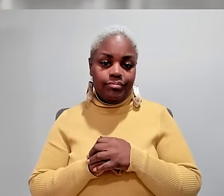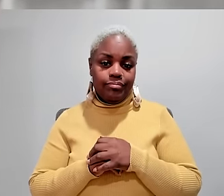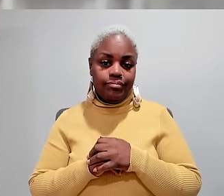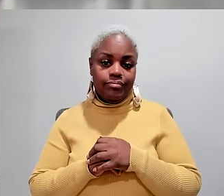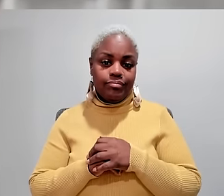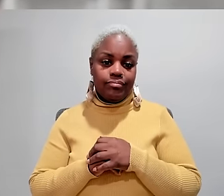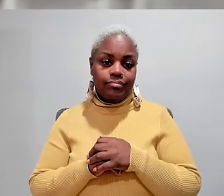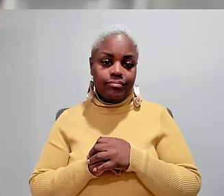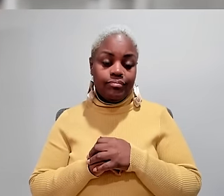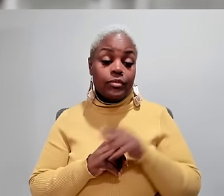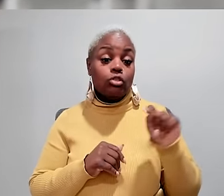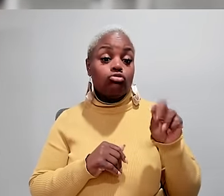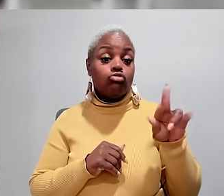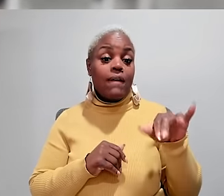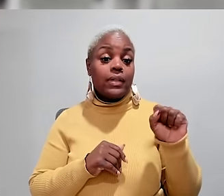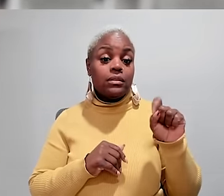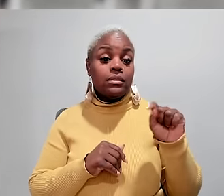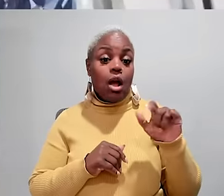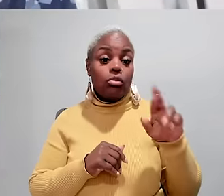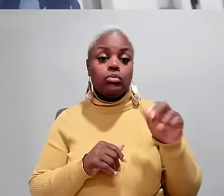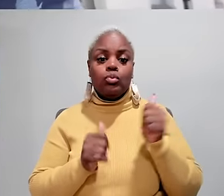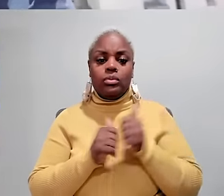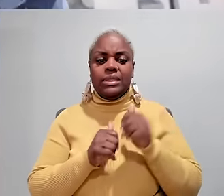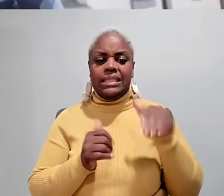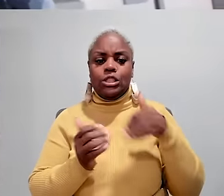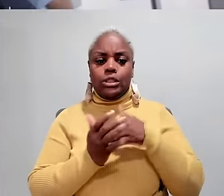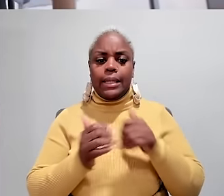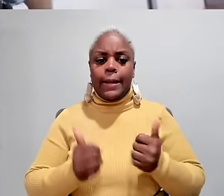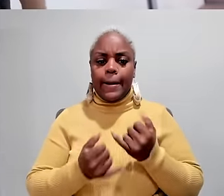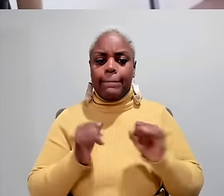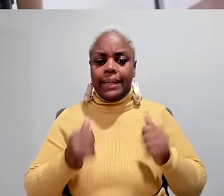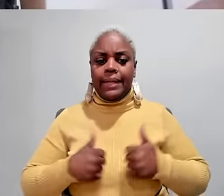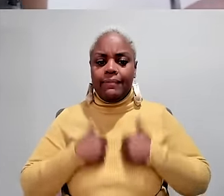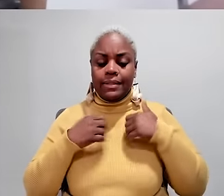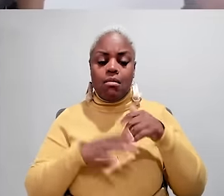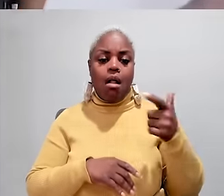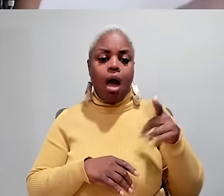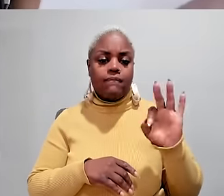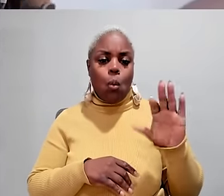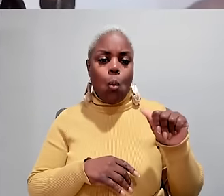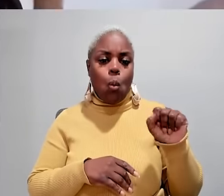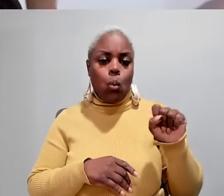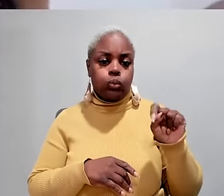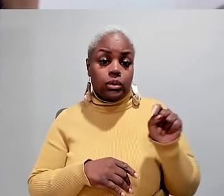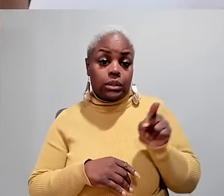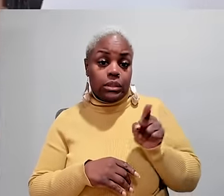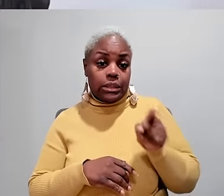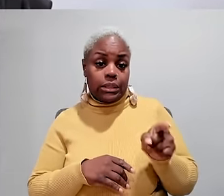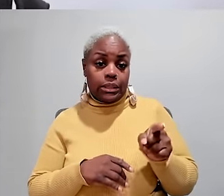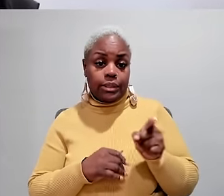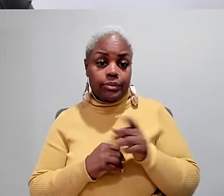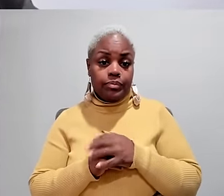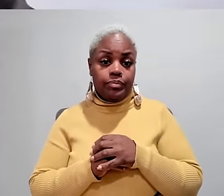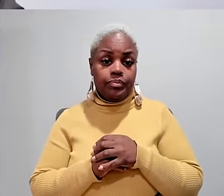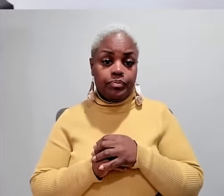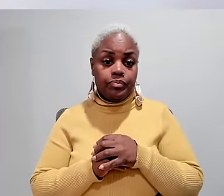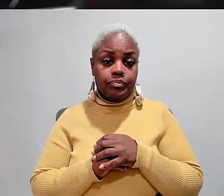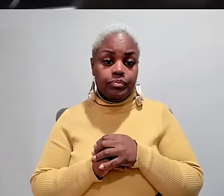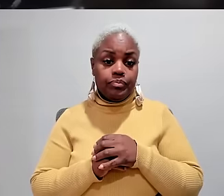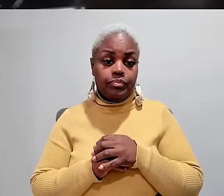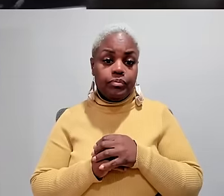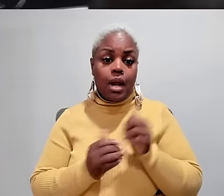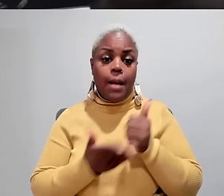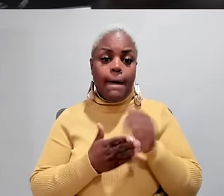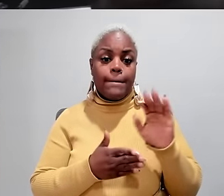population, have a disability. JUDY WOODRUFF, Travis Taylor is with the Center for Independent Living Gulf Coast.